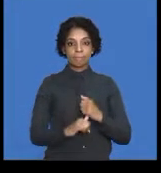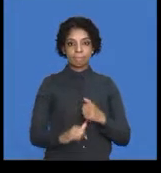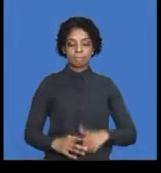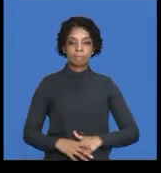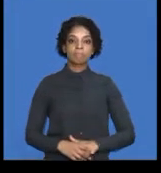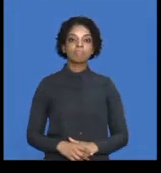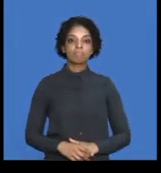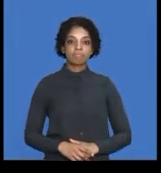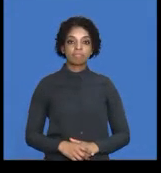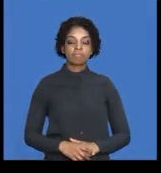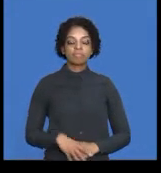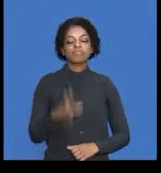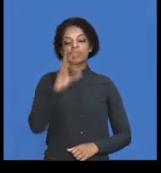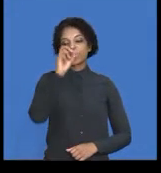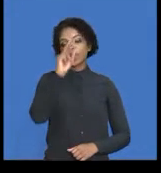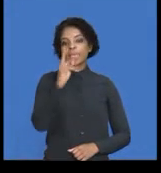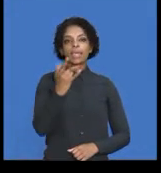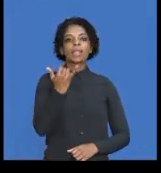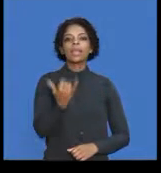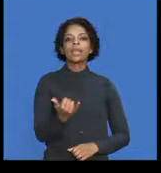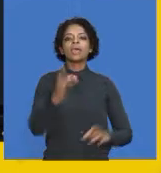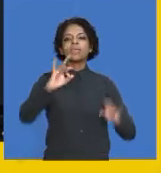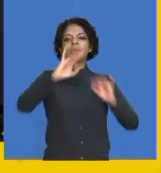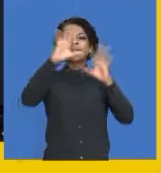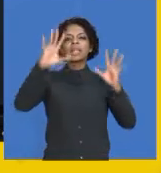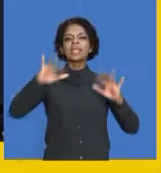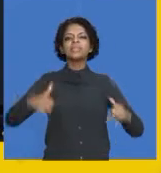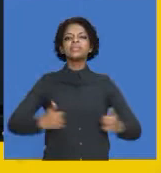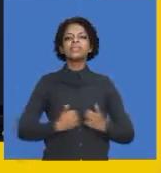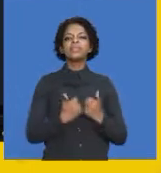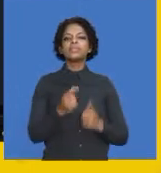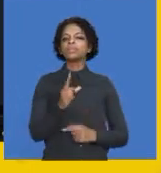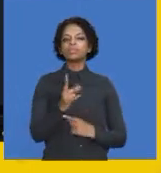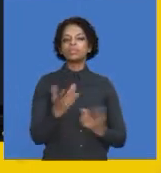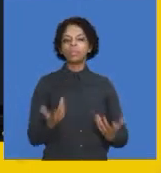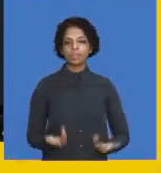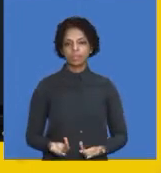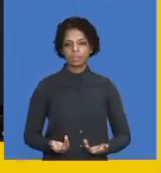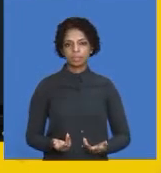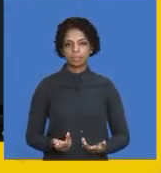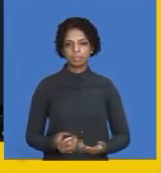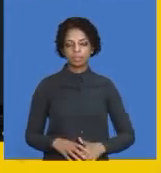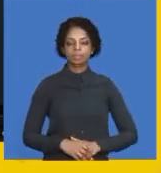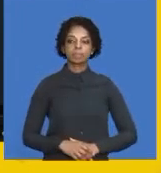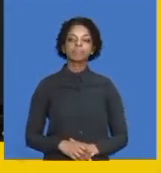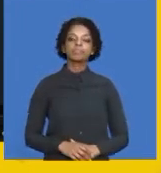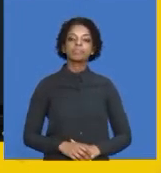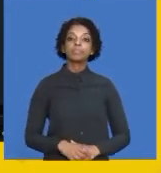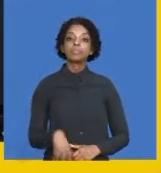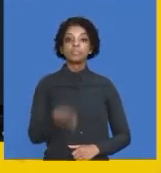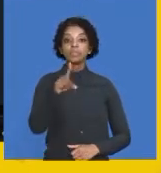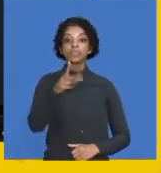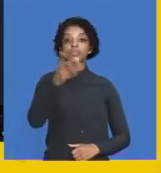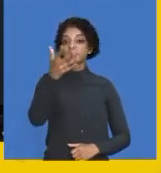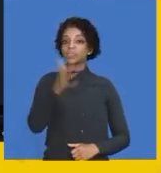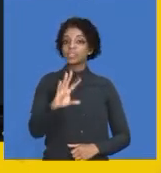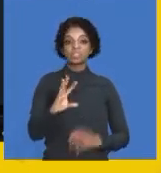February. Okay. Now, clearly, what's the challenge? You've recorded